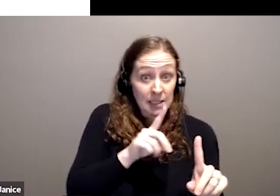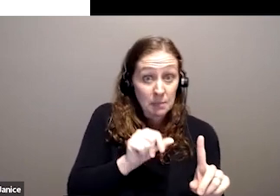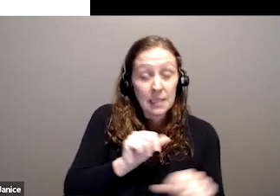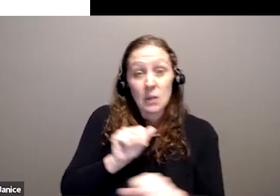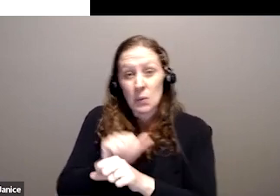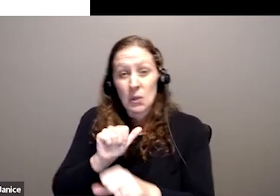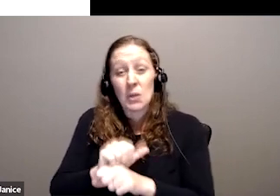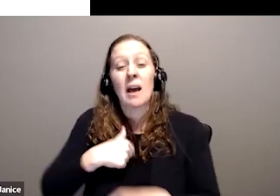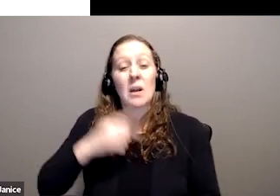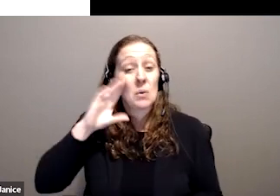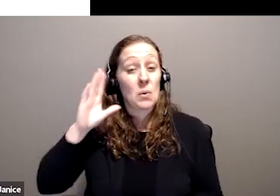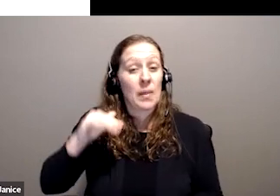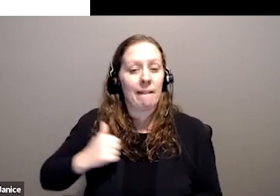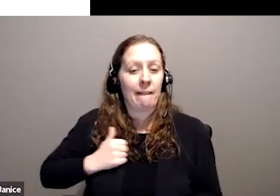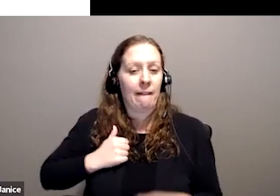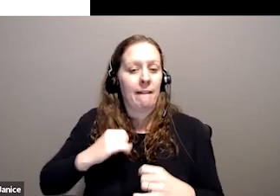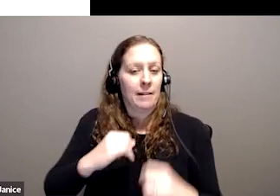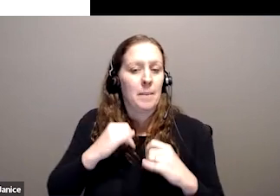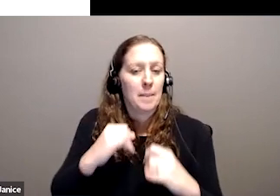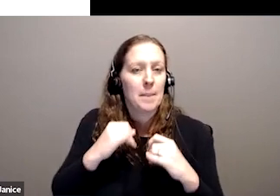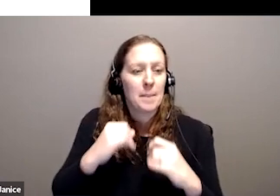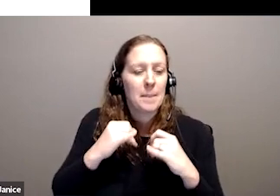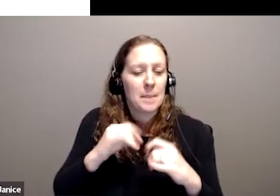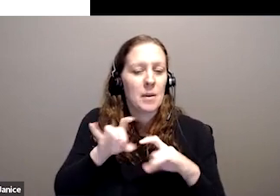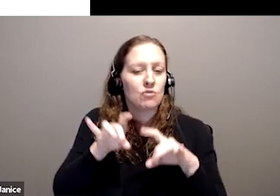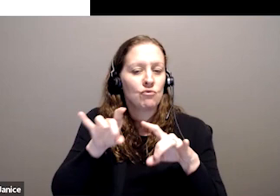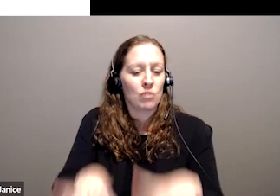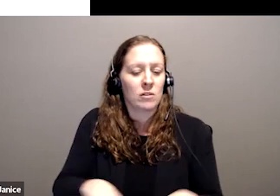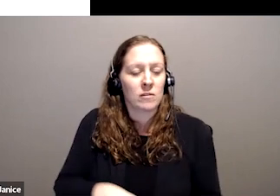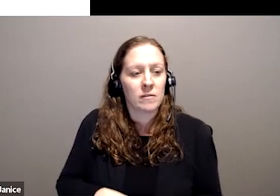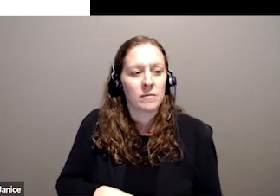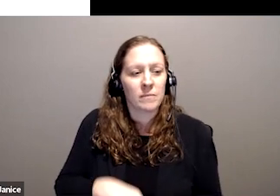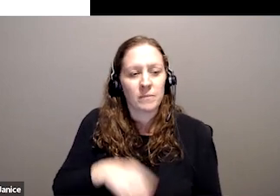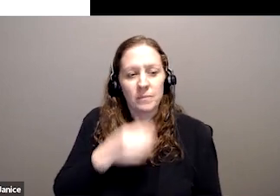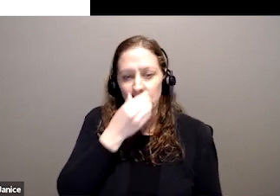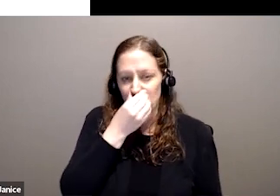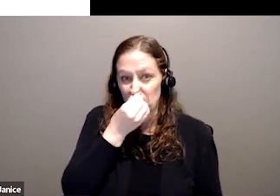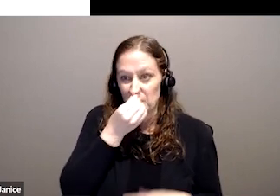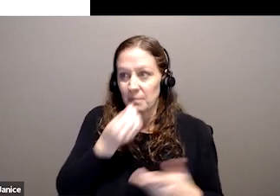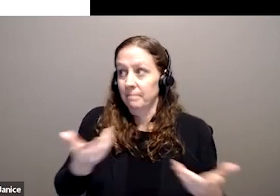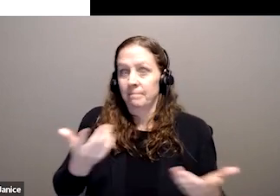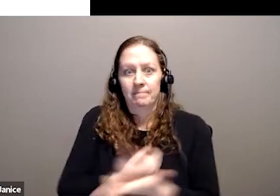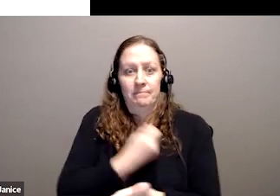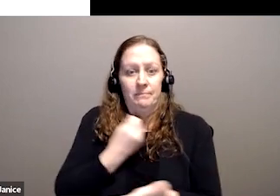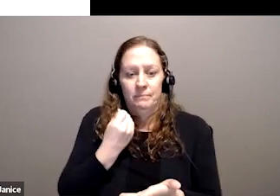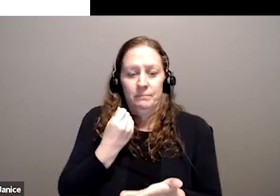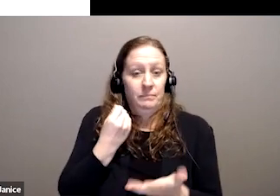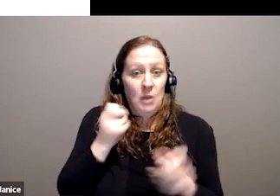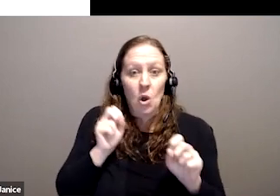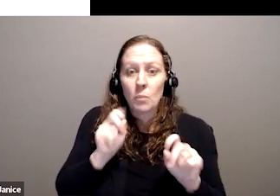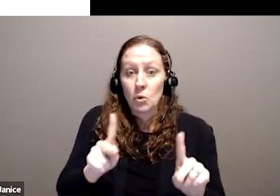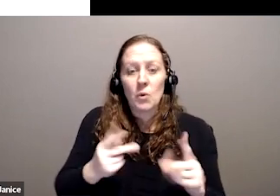Canada is at a similar level to Australia. So there's an enormous opportunity through